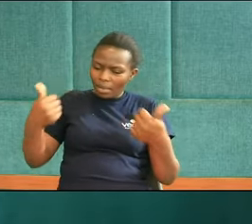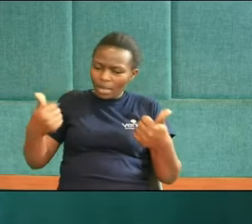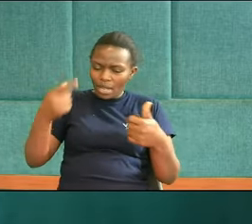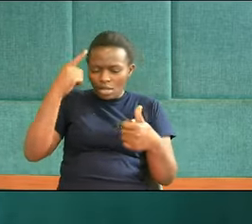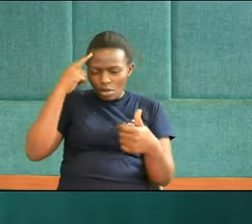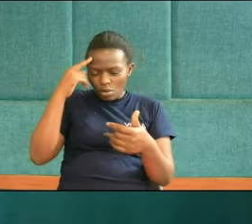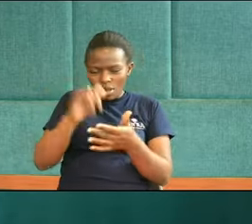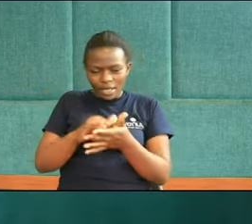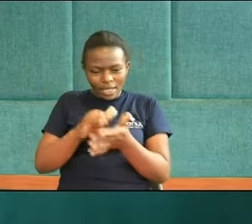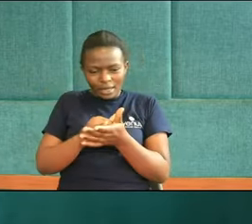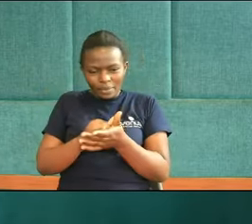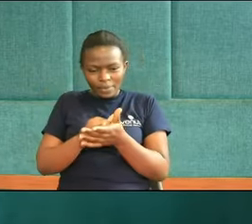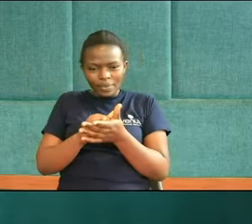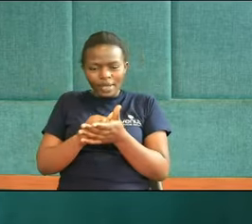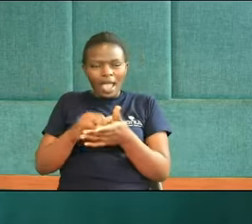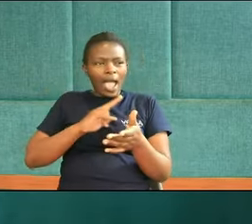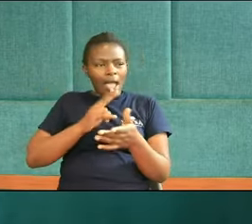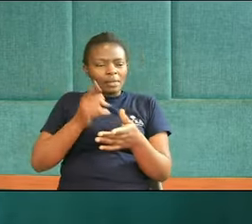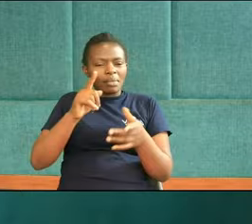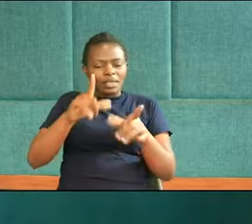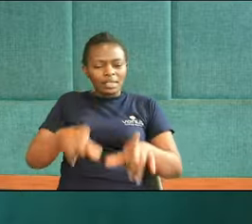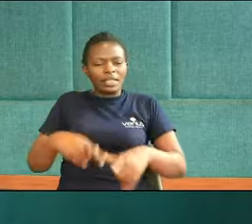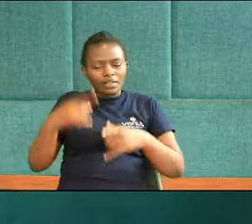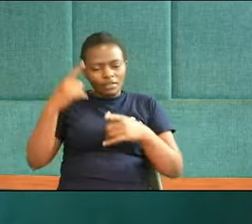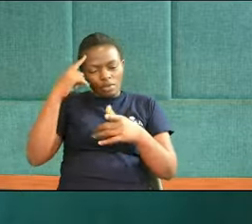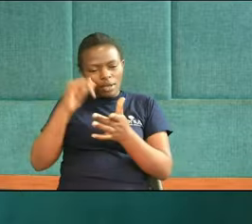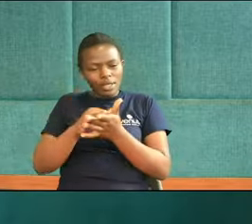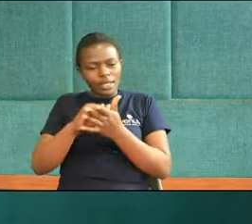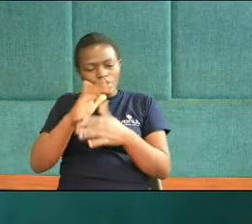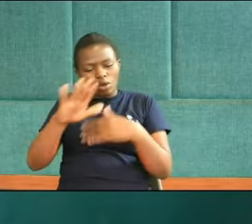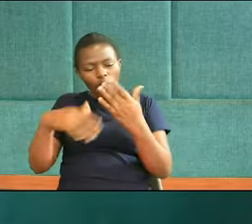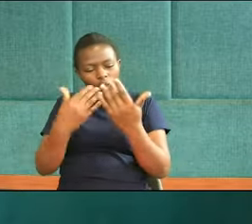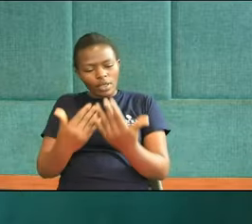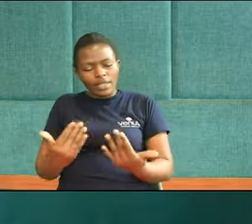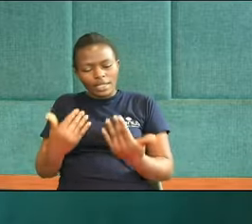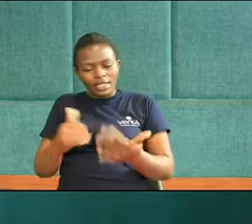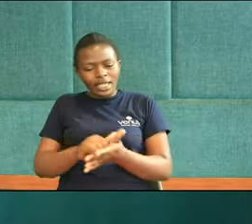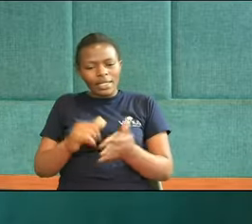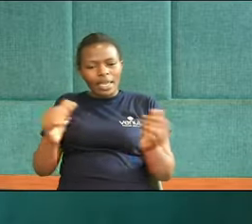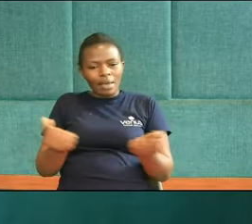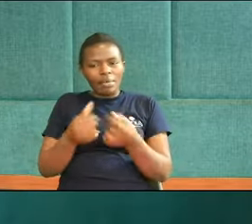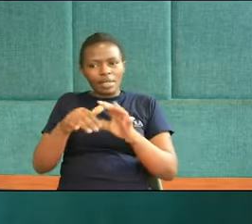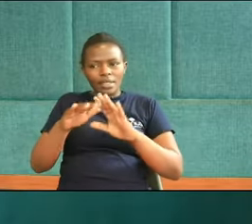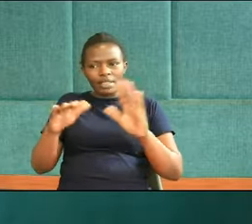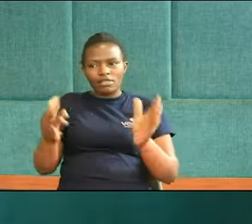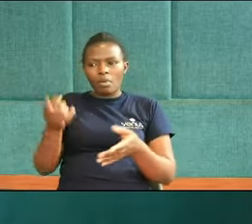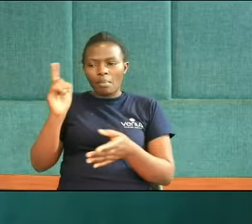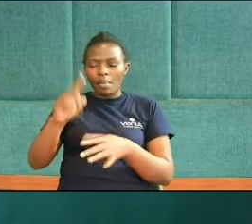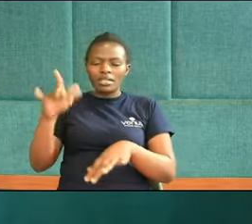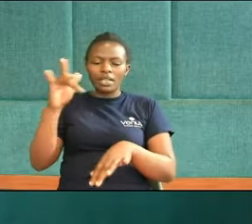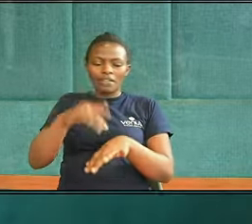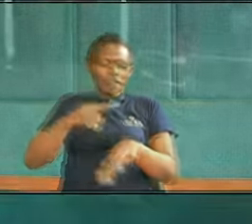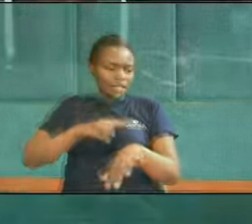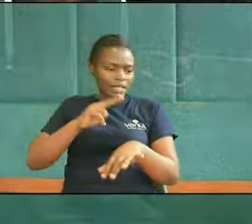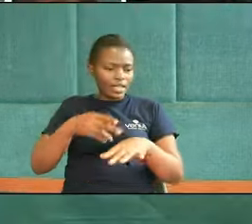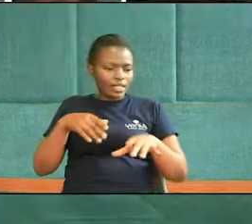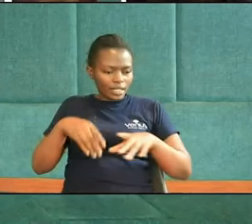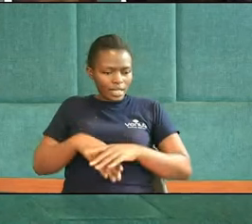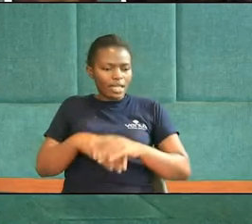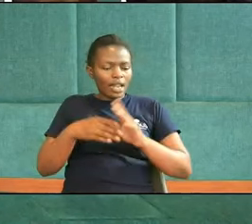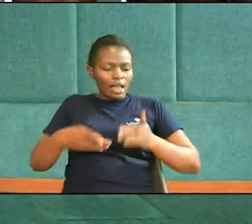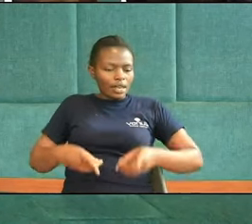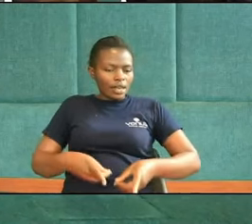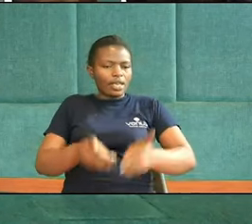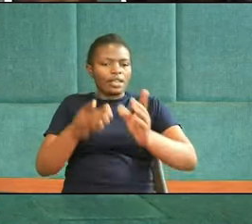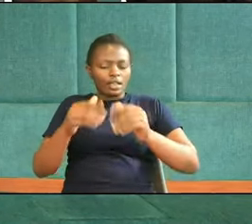lives We should know that The things that will happen In the world Will directly affect us So we need to prepare for them Yeah Amen Amen